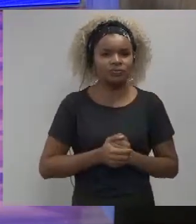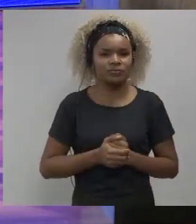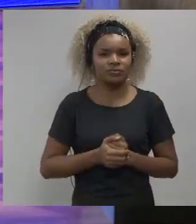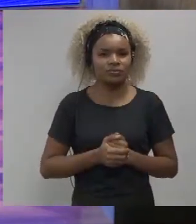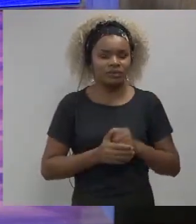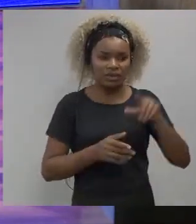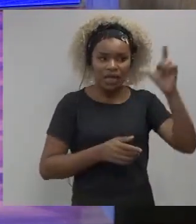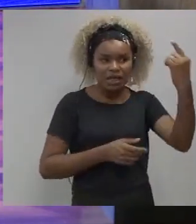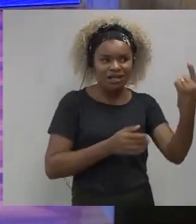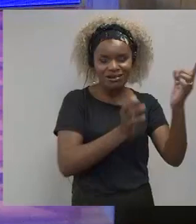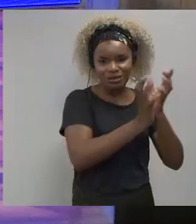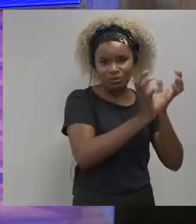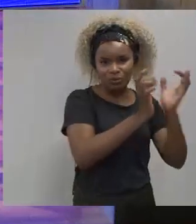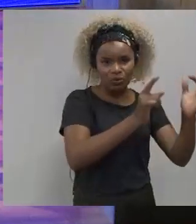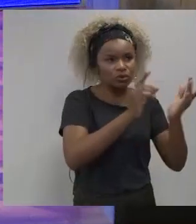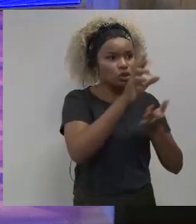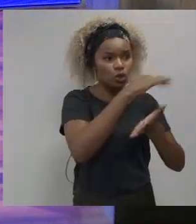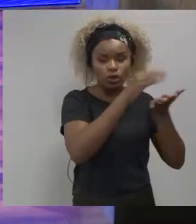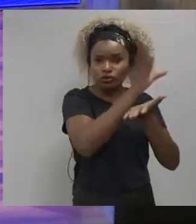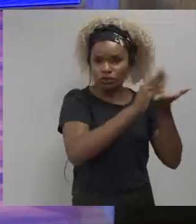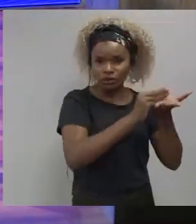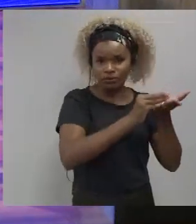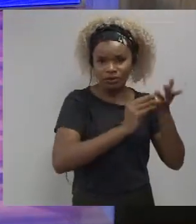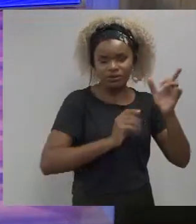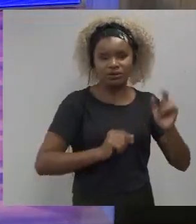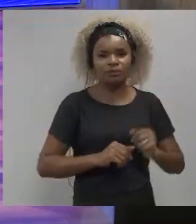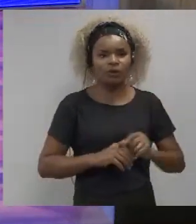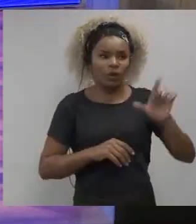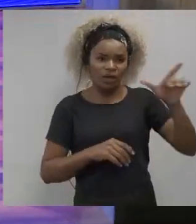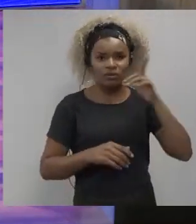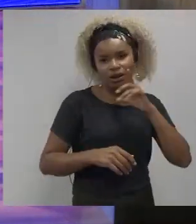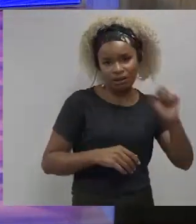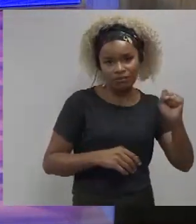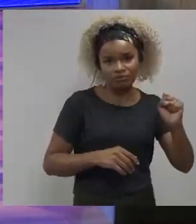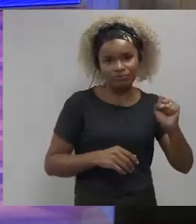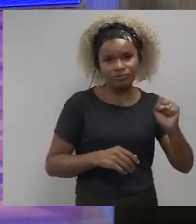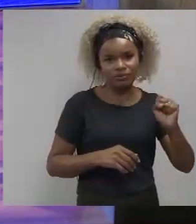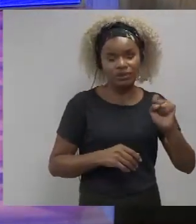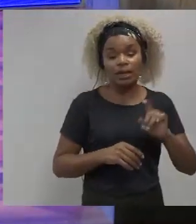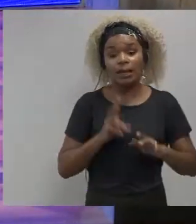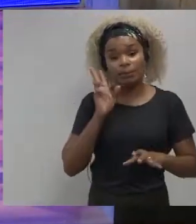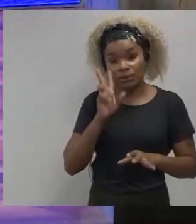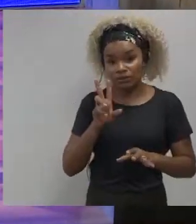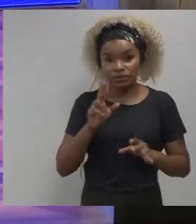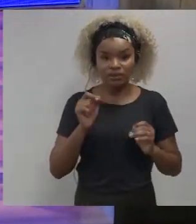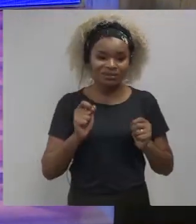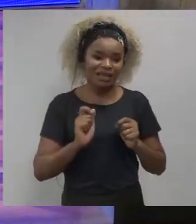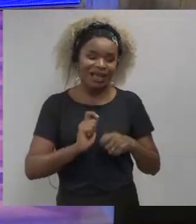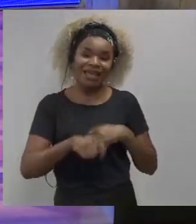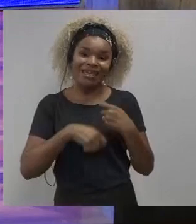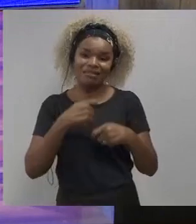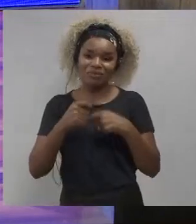five times the best sprinter is going to win now take an example like economic prediction